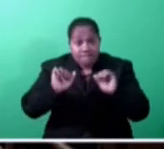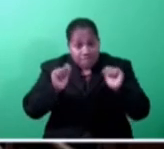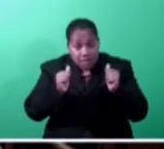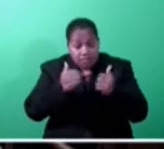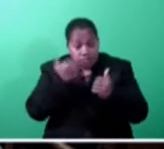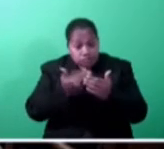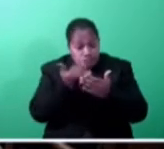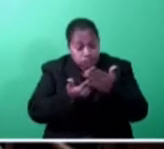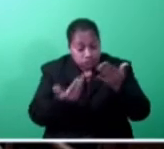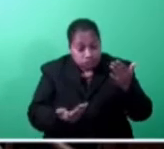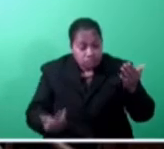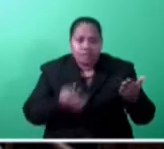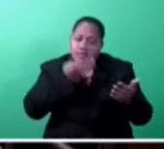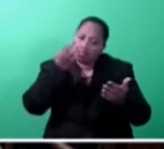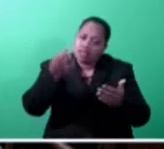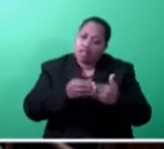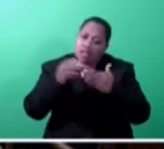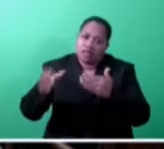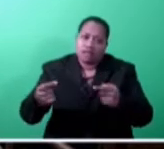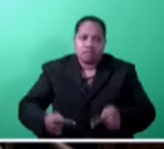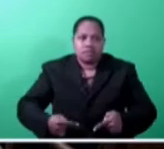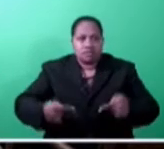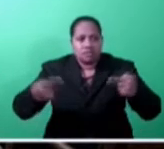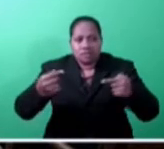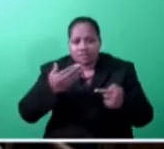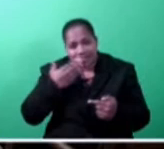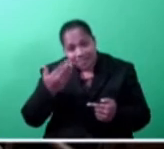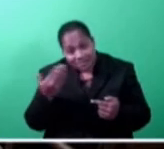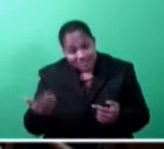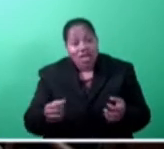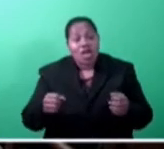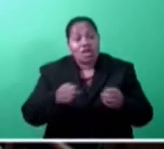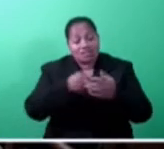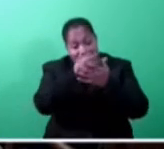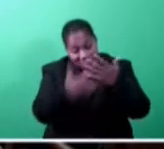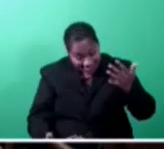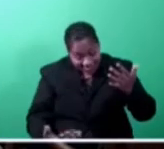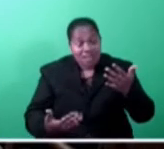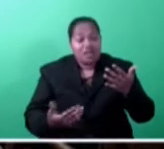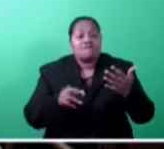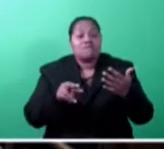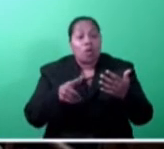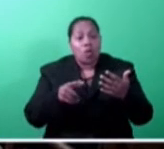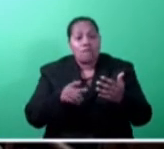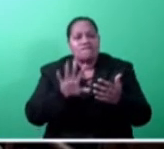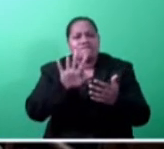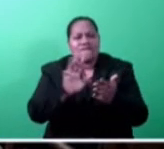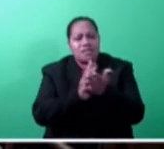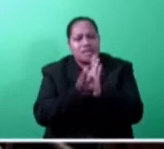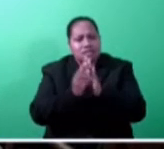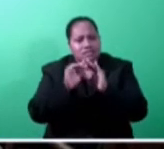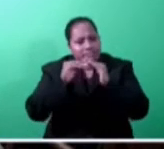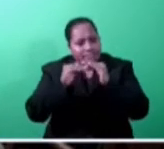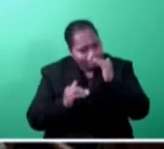the leader of the opposition, or his designate, to speak on the statement for no more than five minutes. There